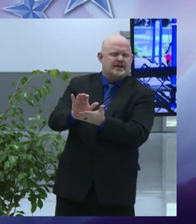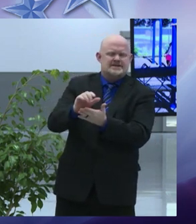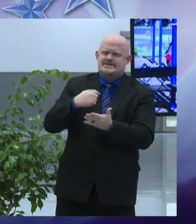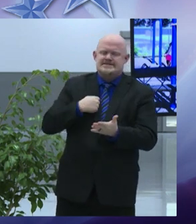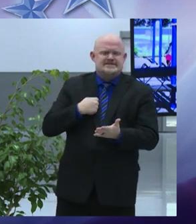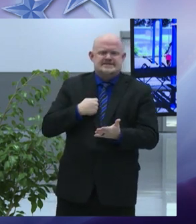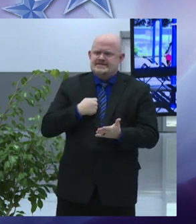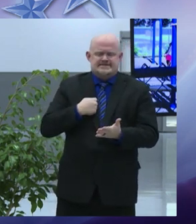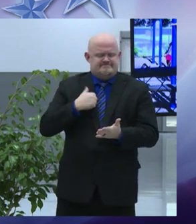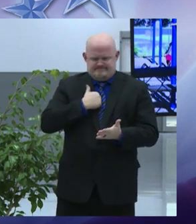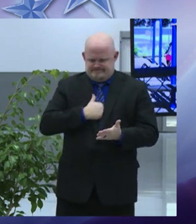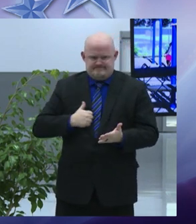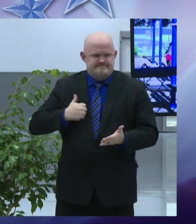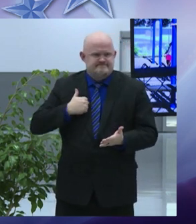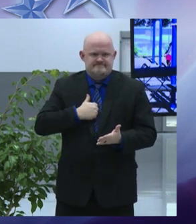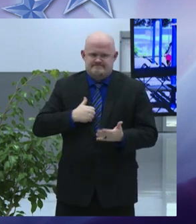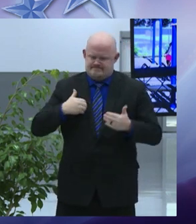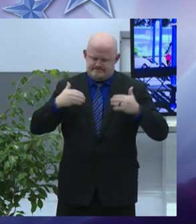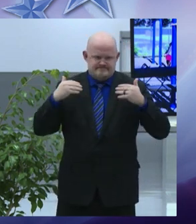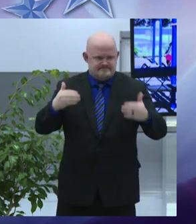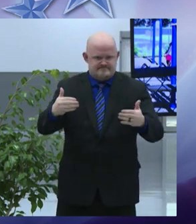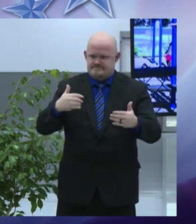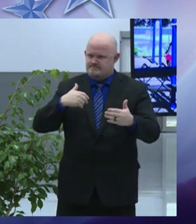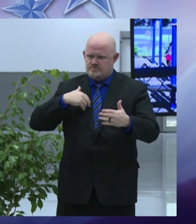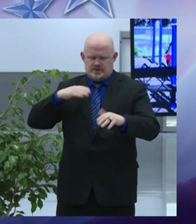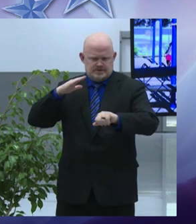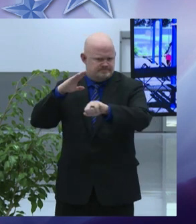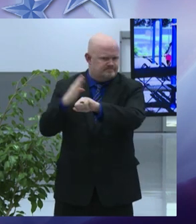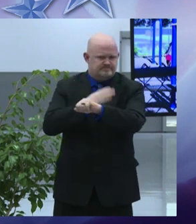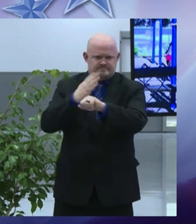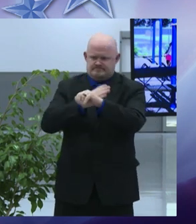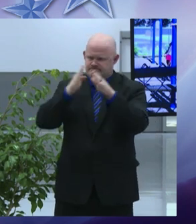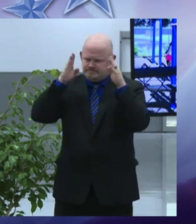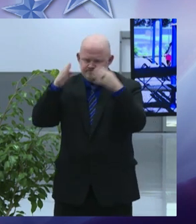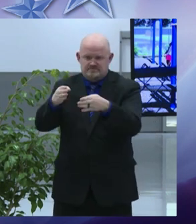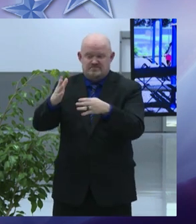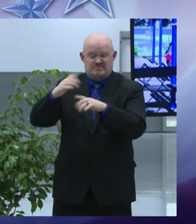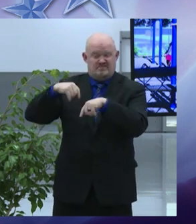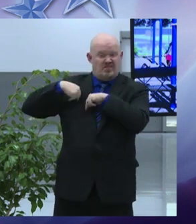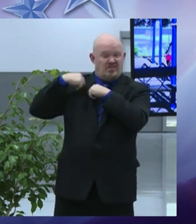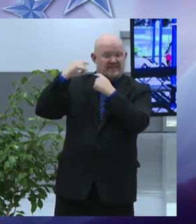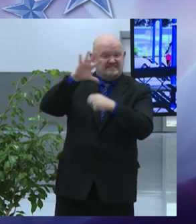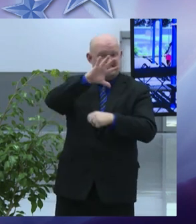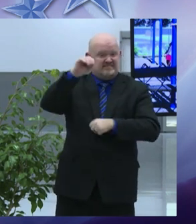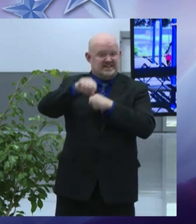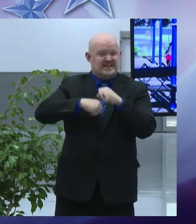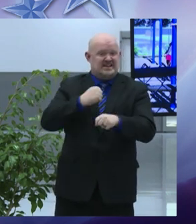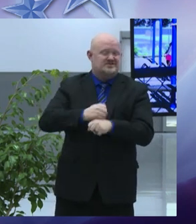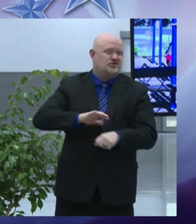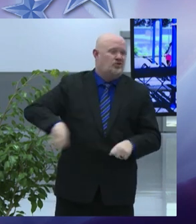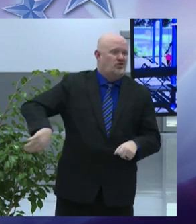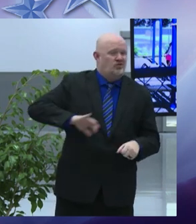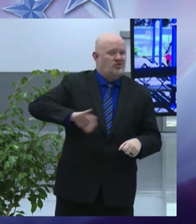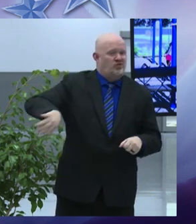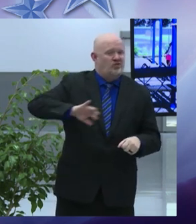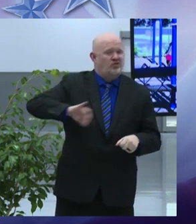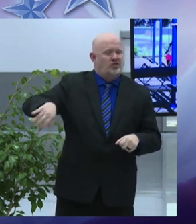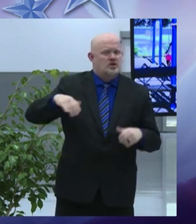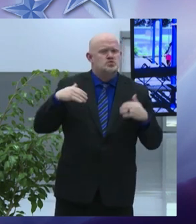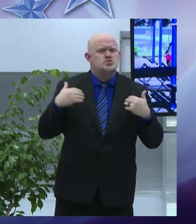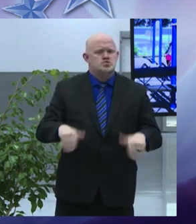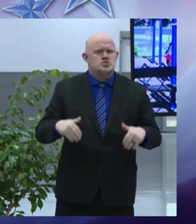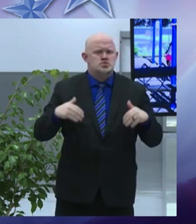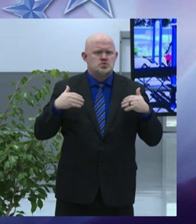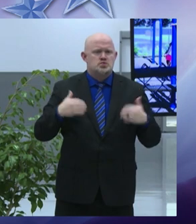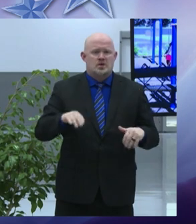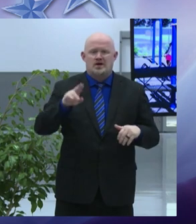lasted more than half a century across our nation there is no greater example of the destructive impact of urban highways on neighborhoods